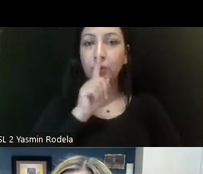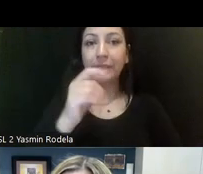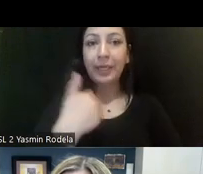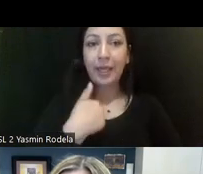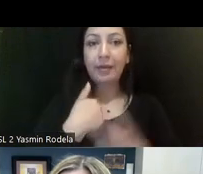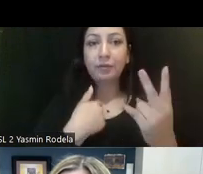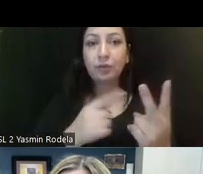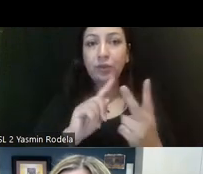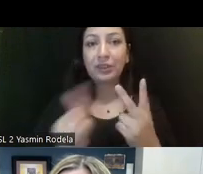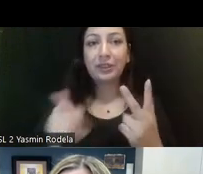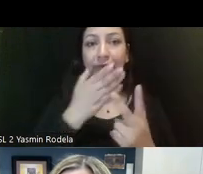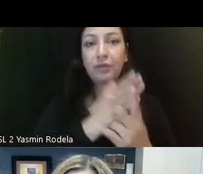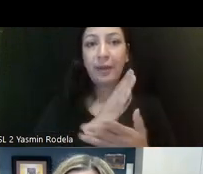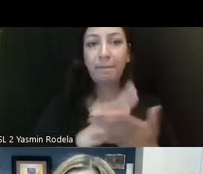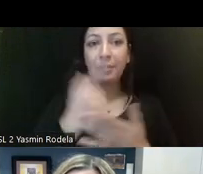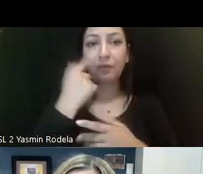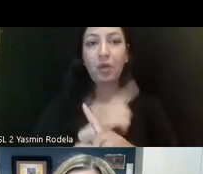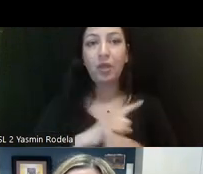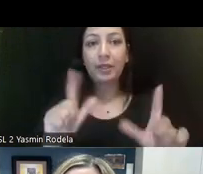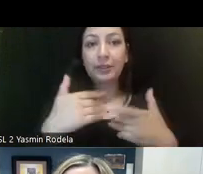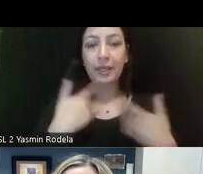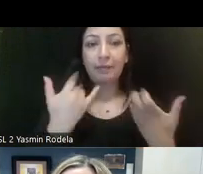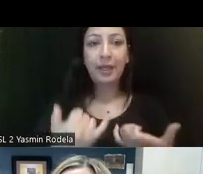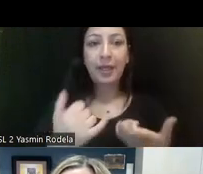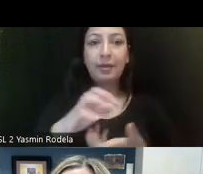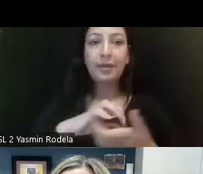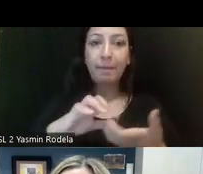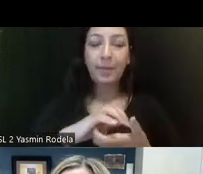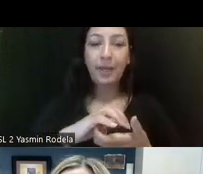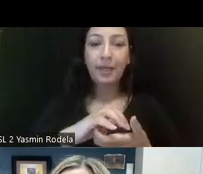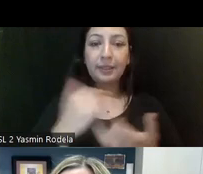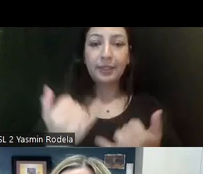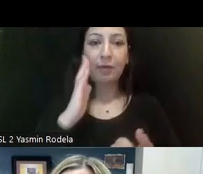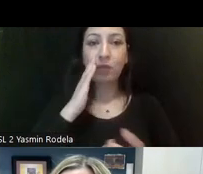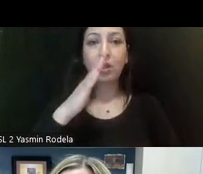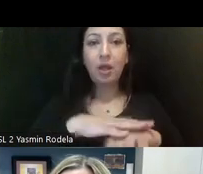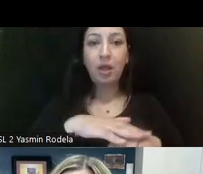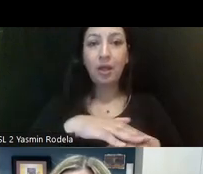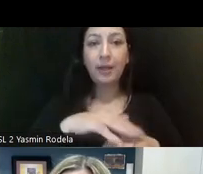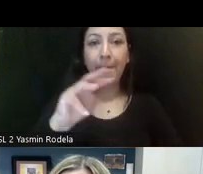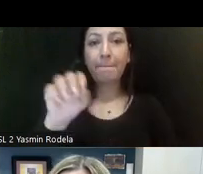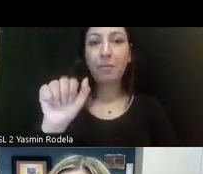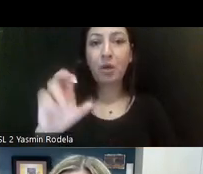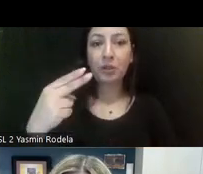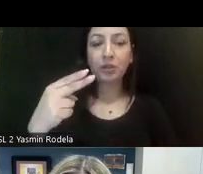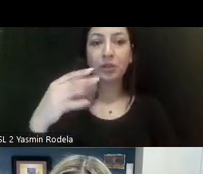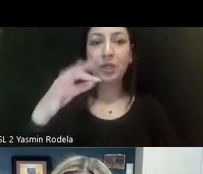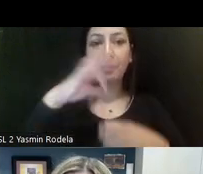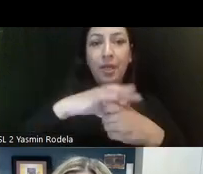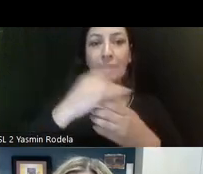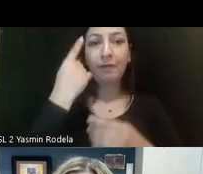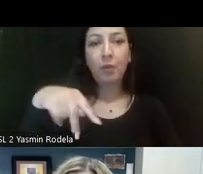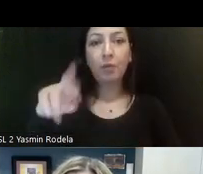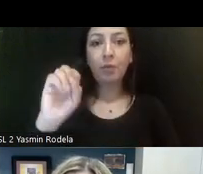different pieces of legislation that now have been combined and that will be on the March ballot as prop one.